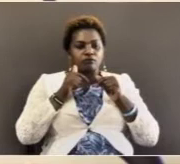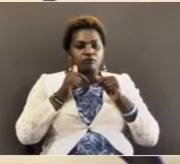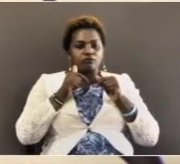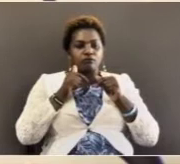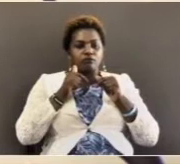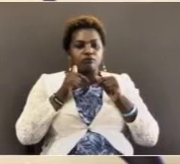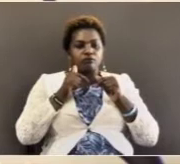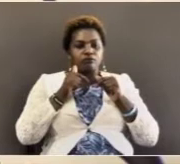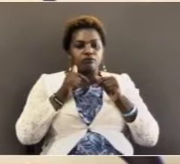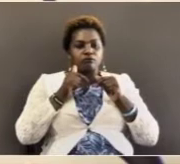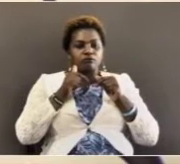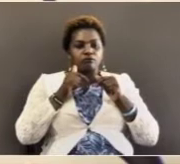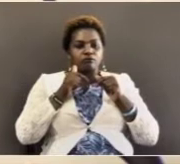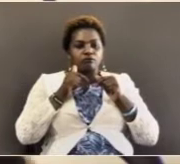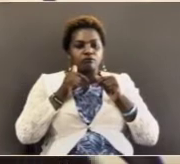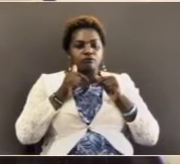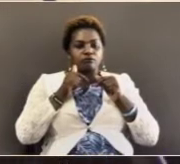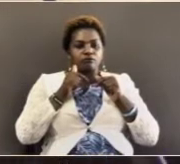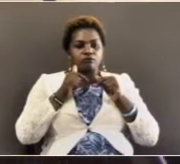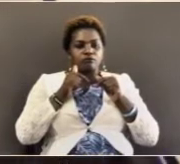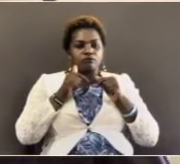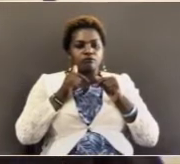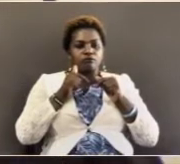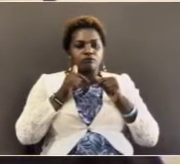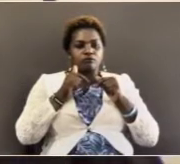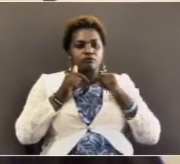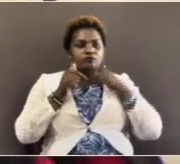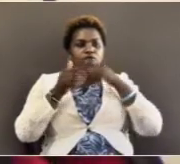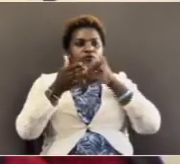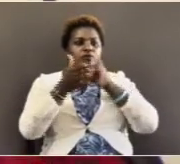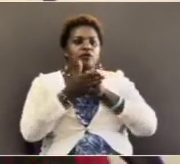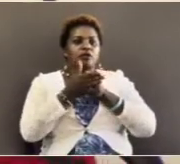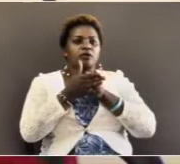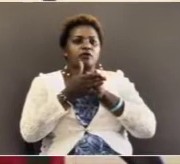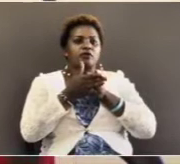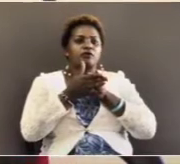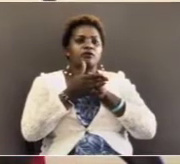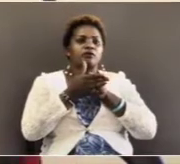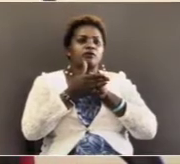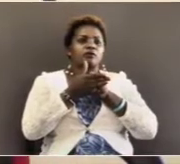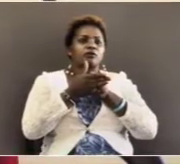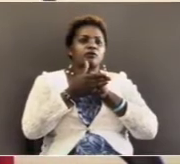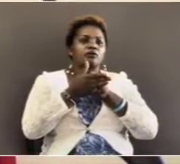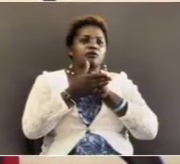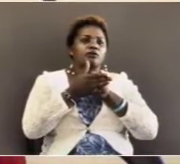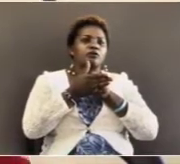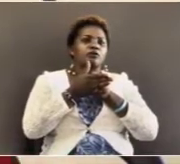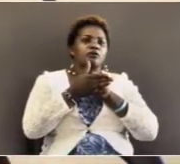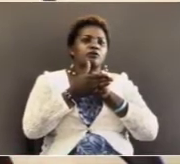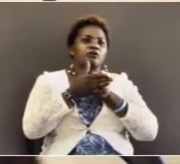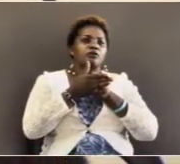that we